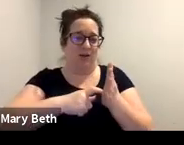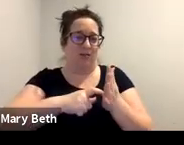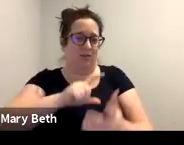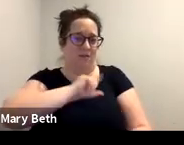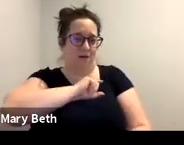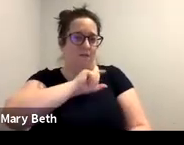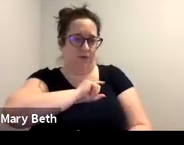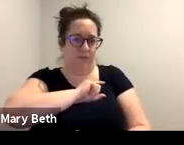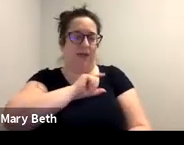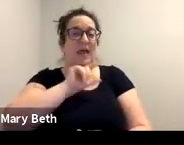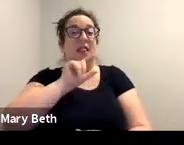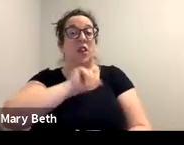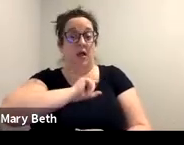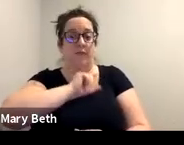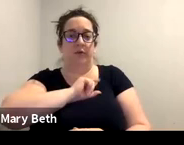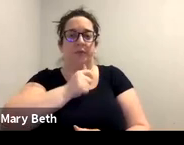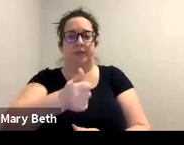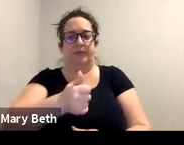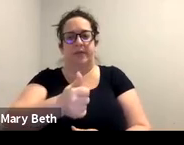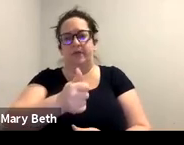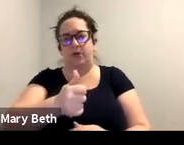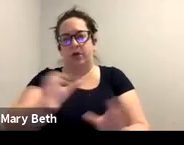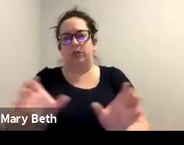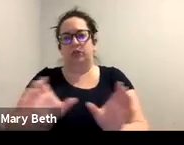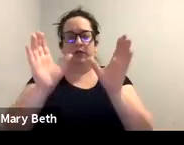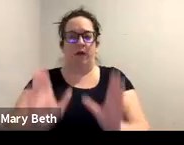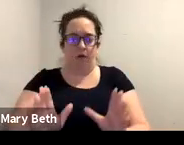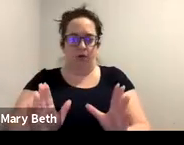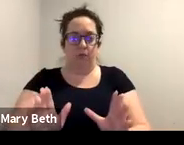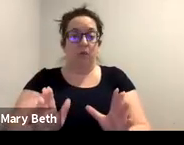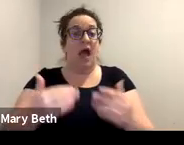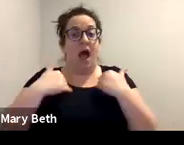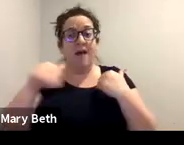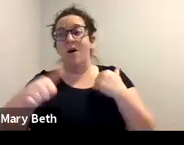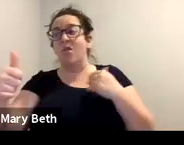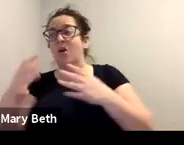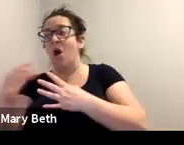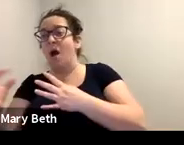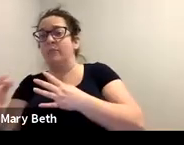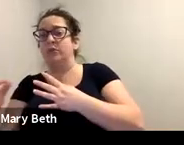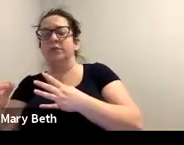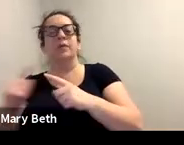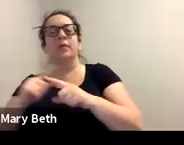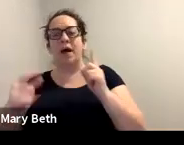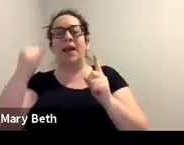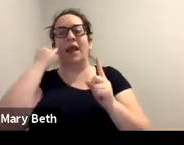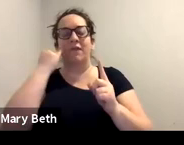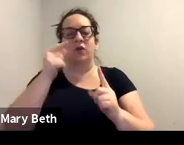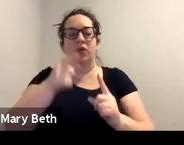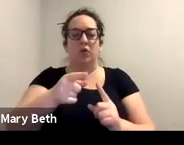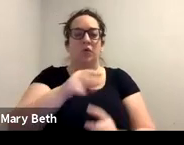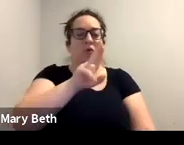certifier that then allows the survivor to be able to then apply for the U visa or T visa